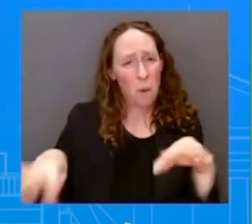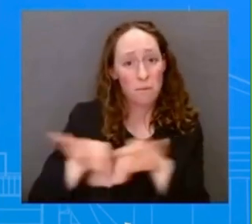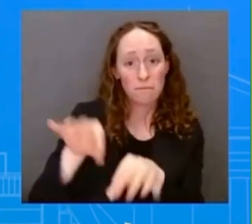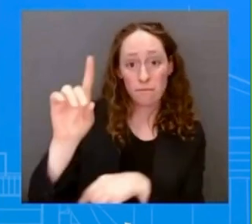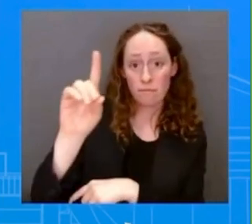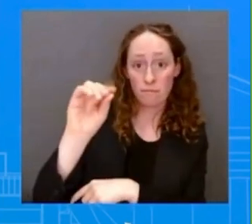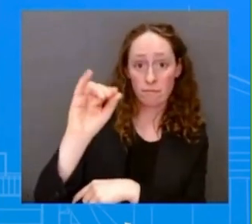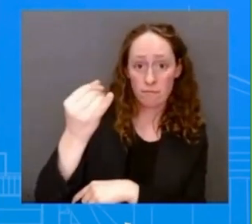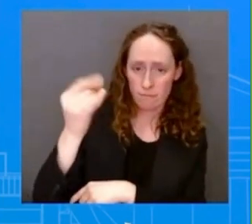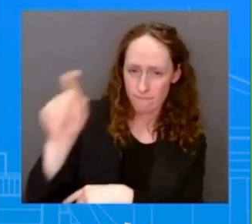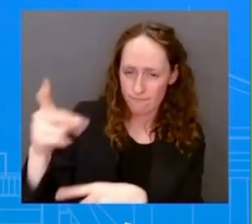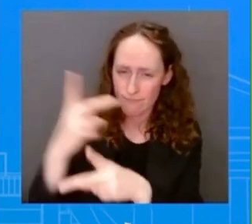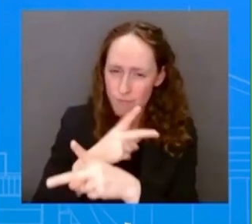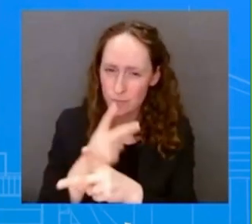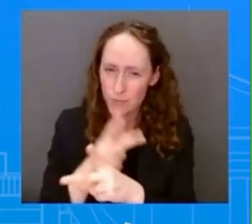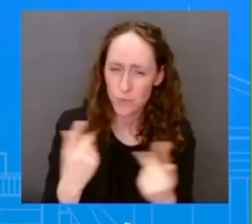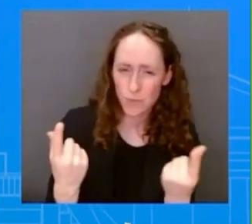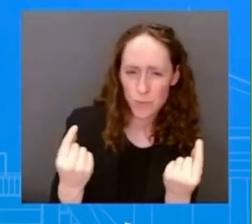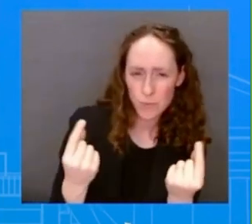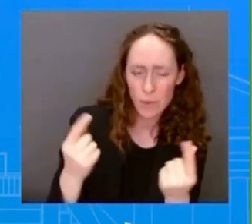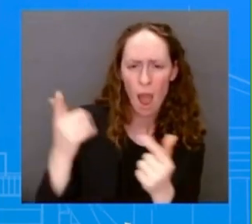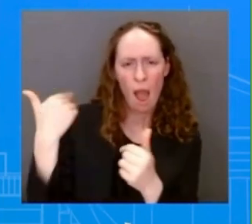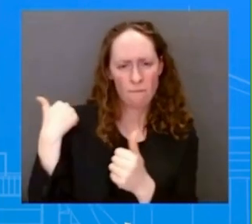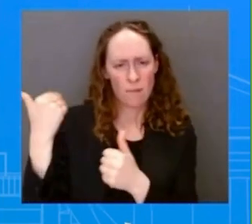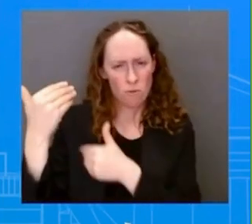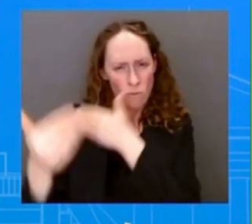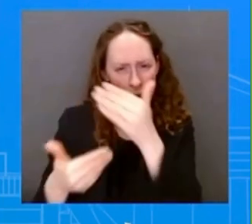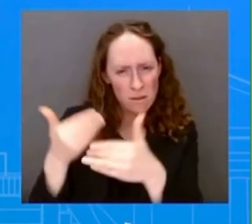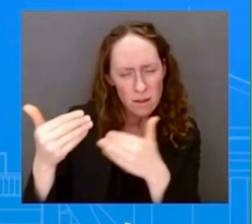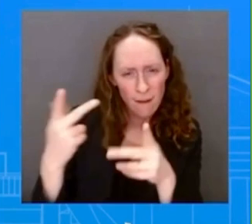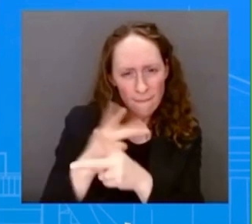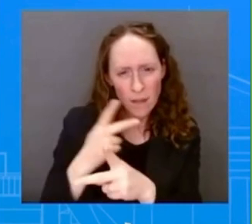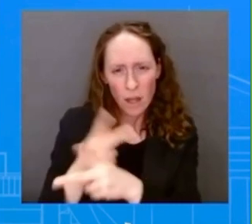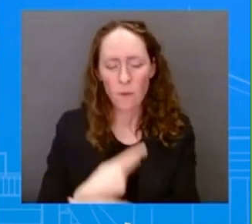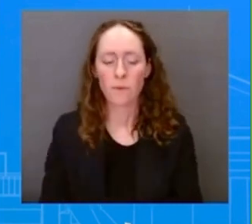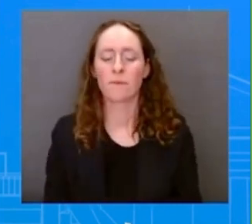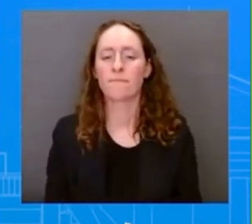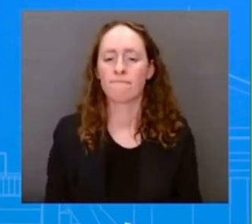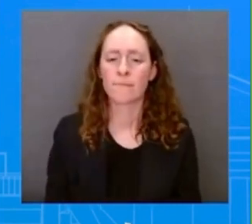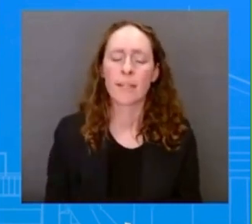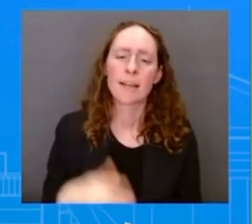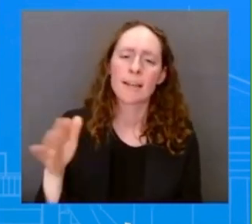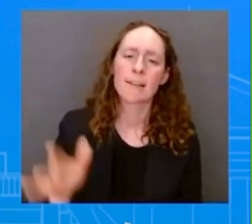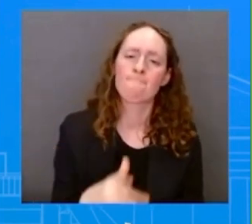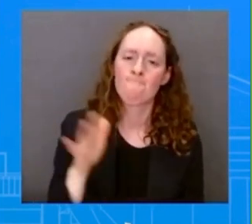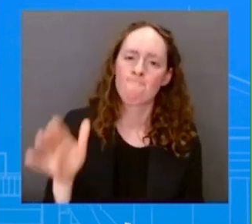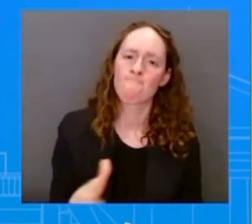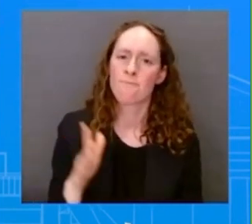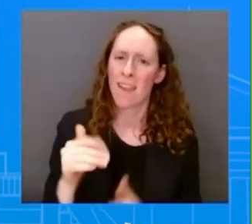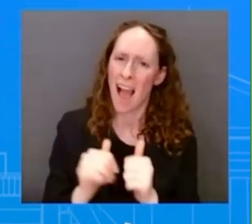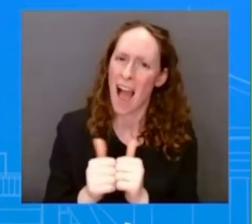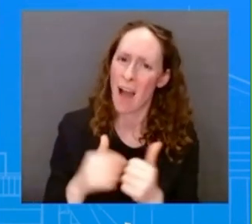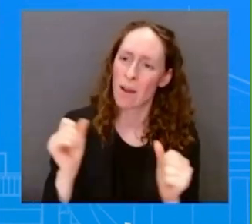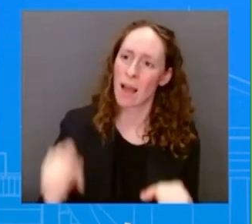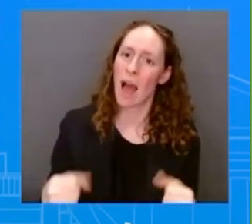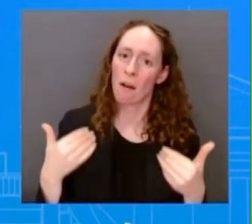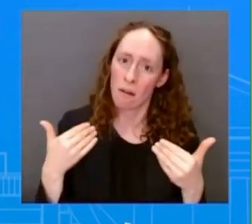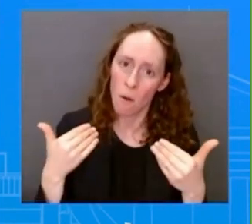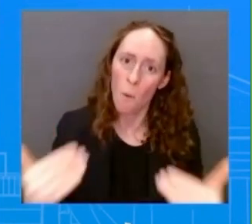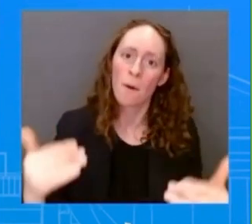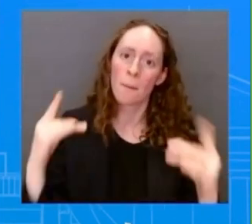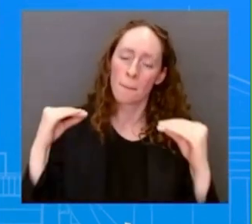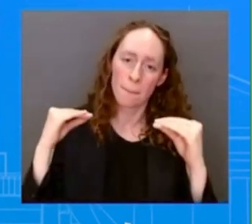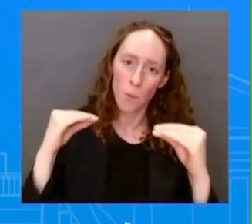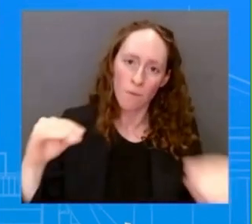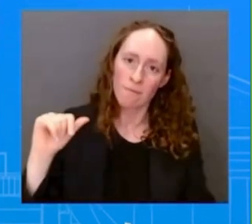and figure out how they're going to move forward on this, and they'll have a better purview. So I'm not going to get into details on that.